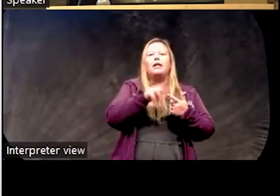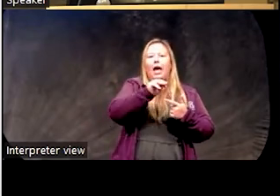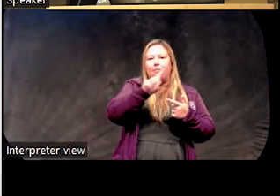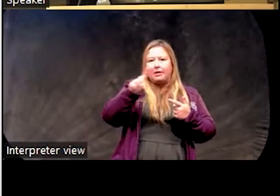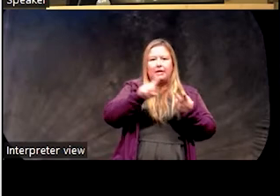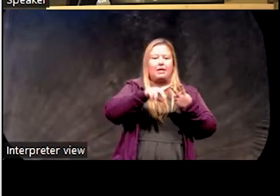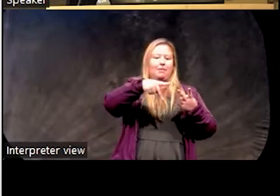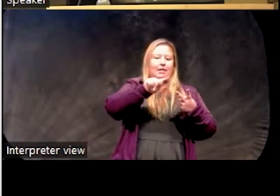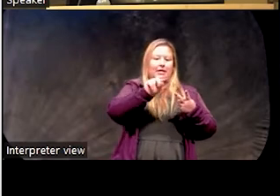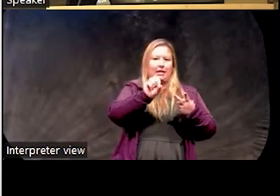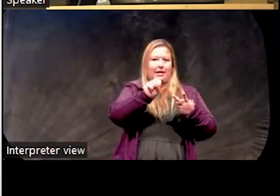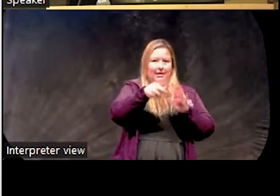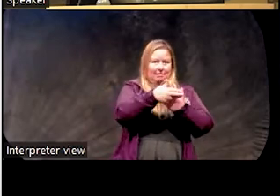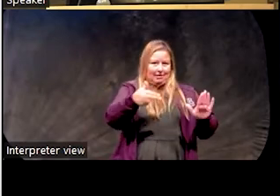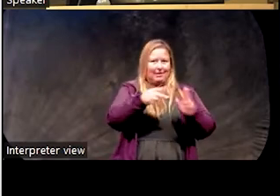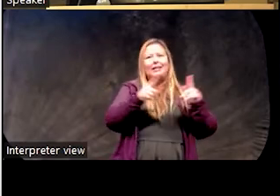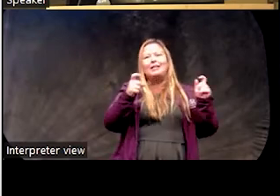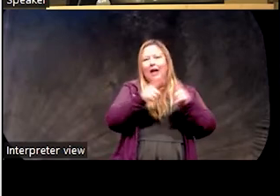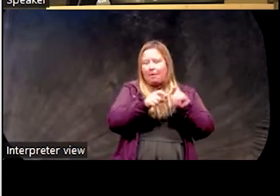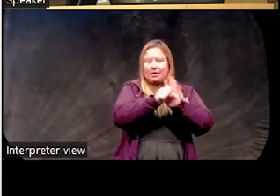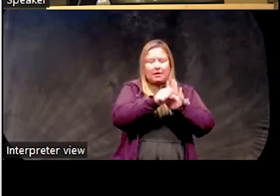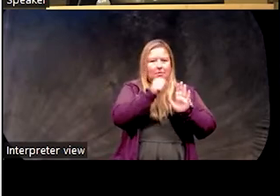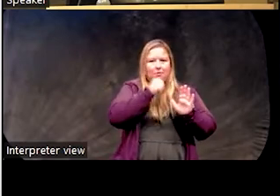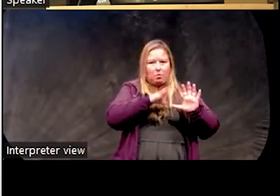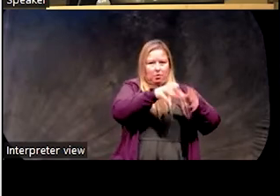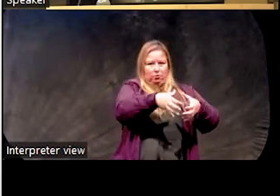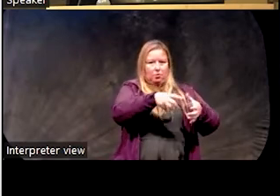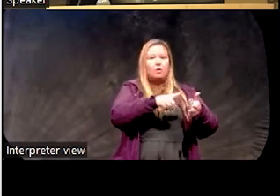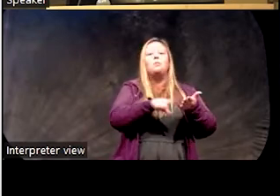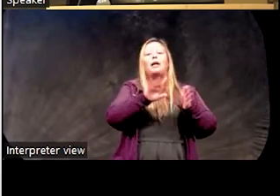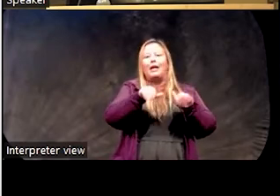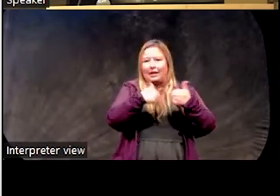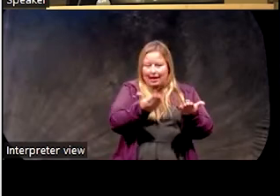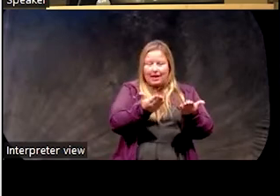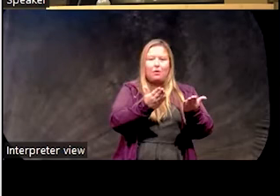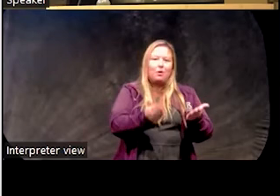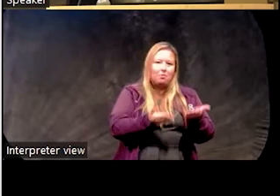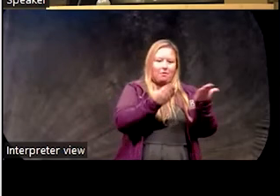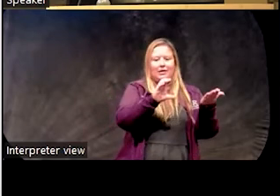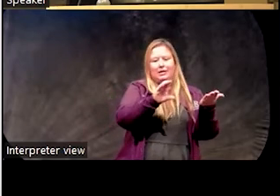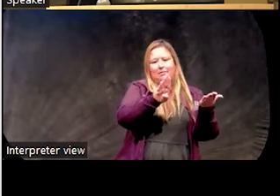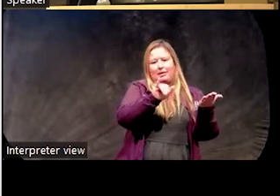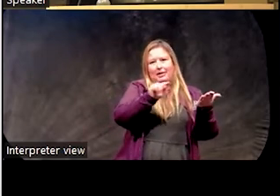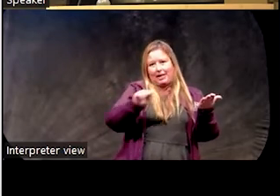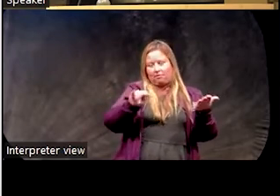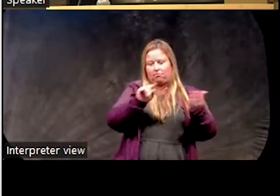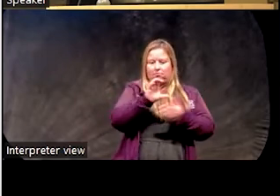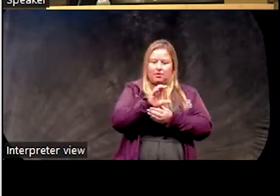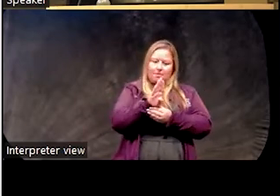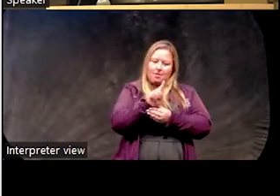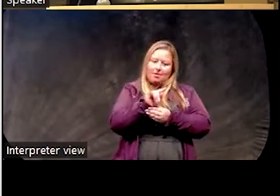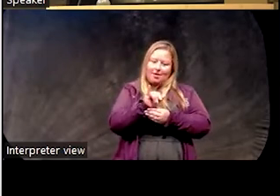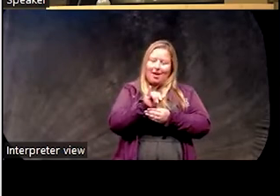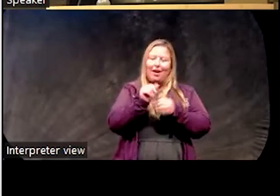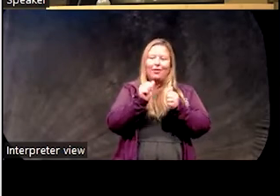and PTSD. Again, a pretty complex sample. Here again, we deliver CBT for insomnia compared to nothing,